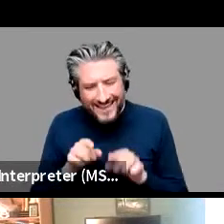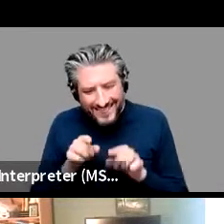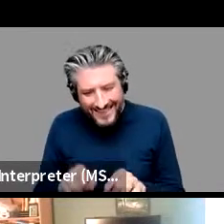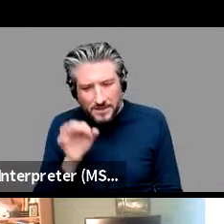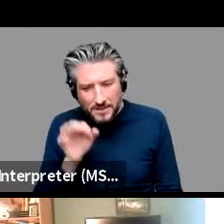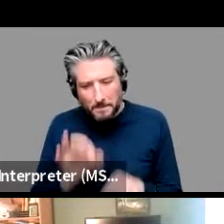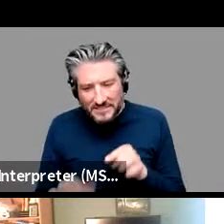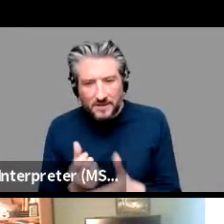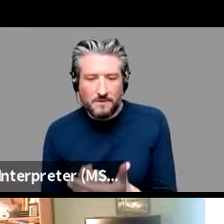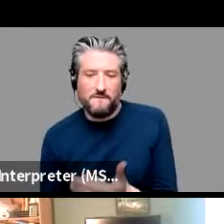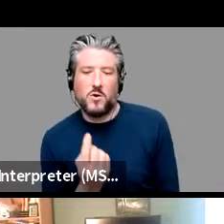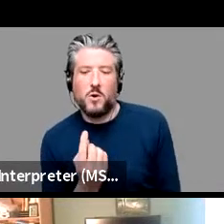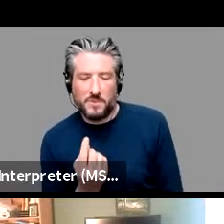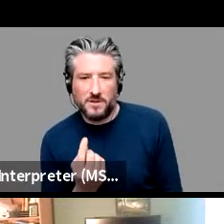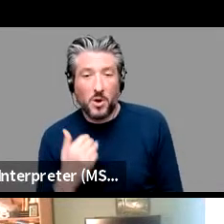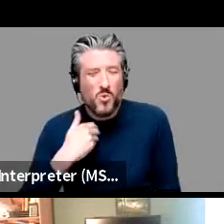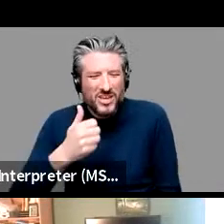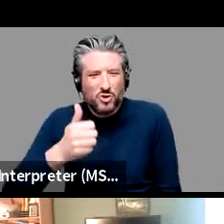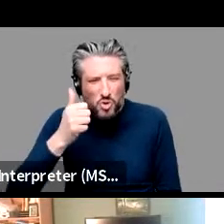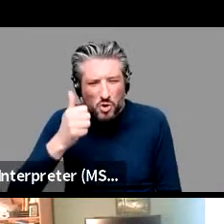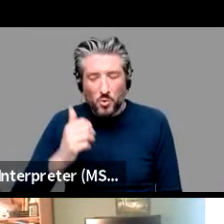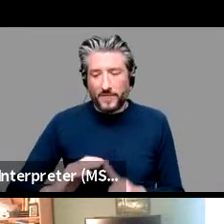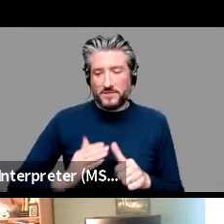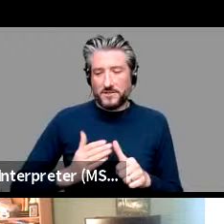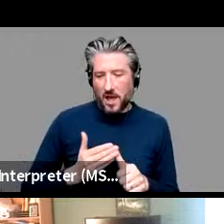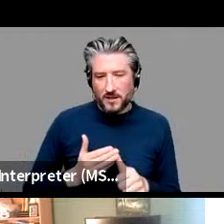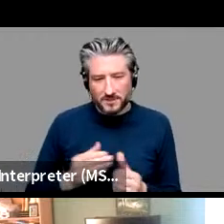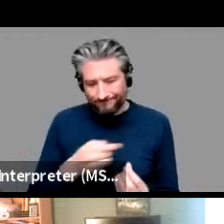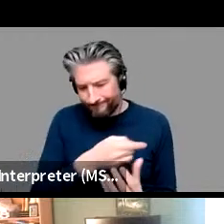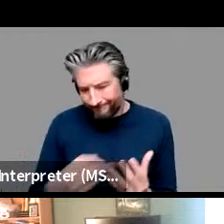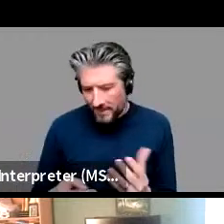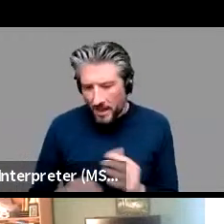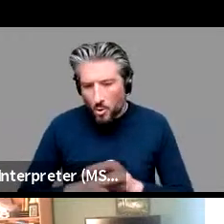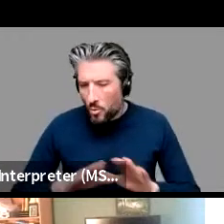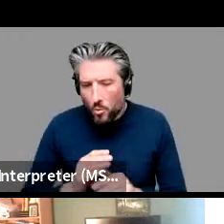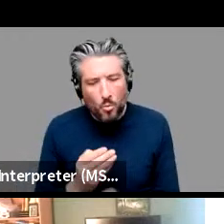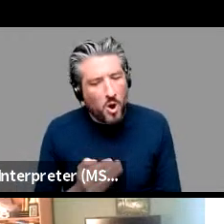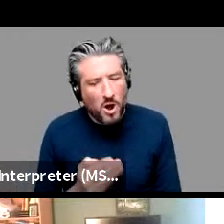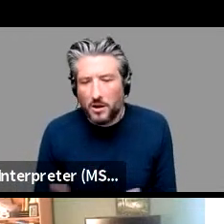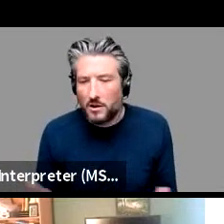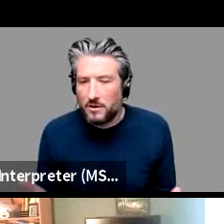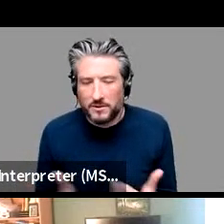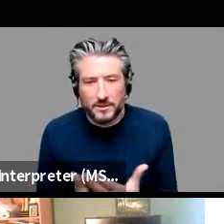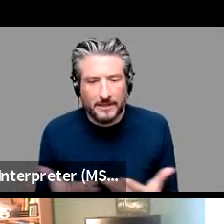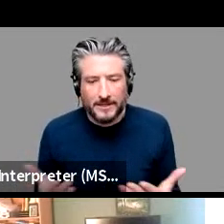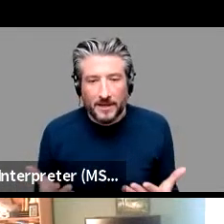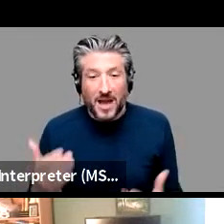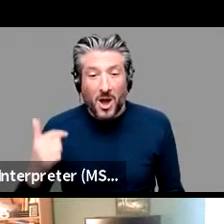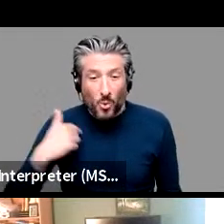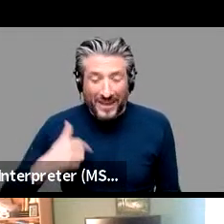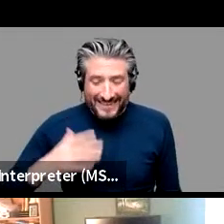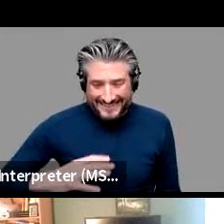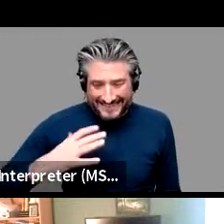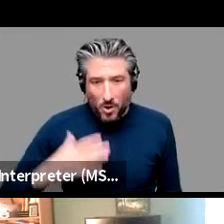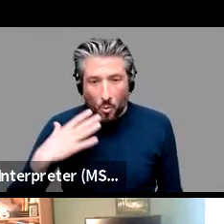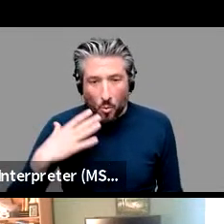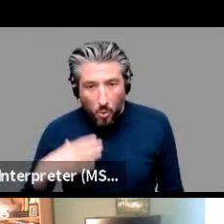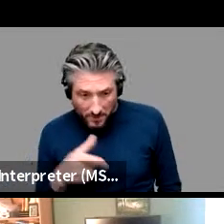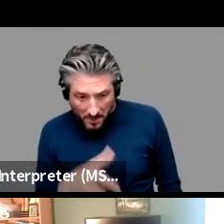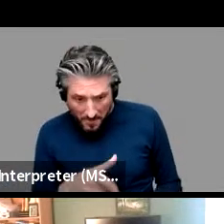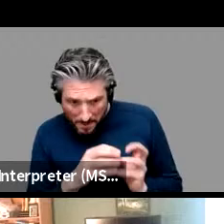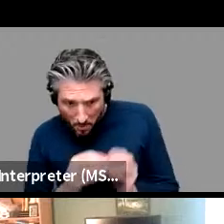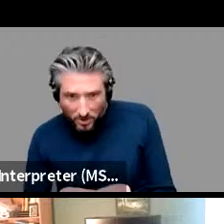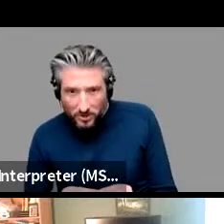start that none of these things worked um so we we were desperate for the model to maybe show us something else that